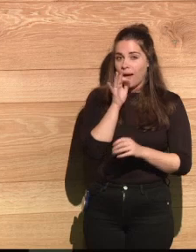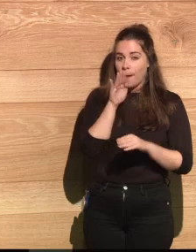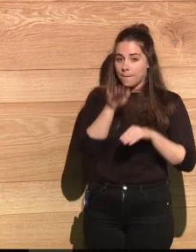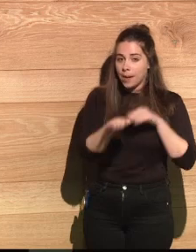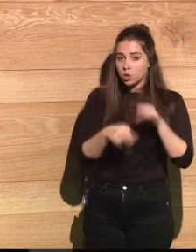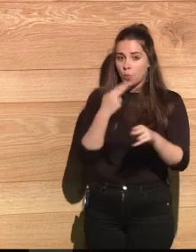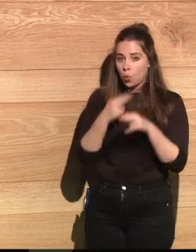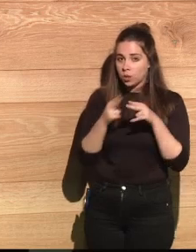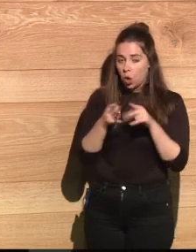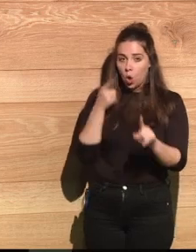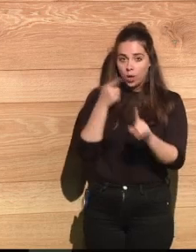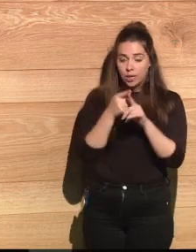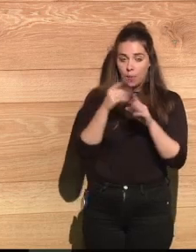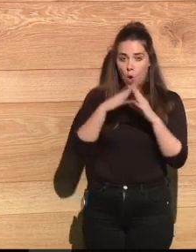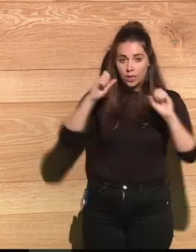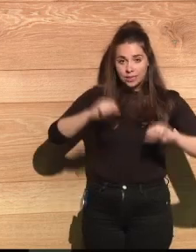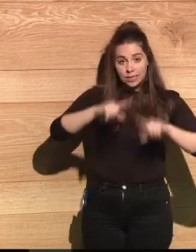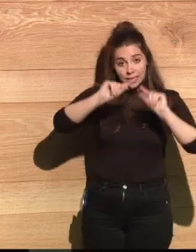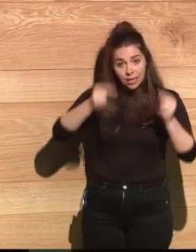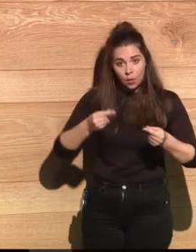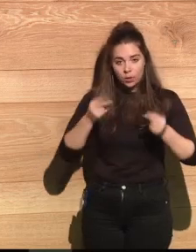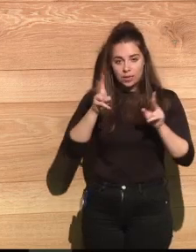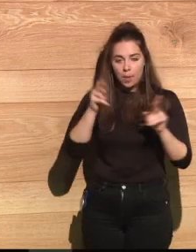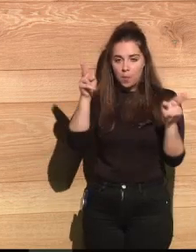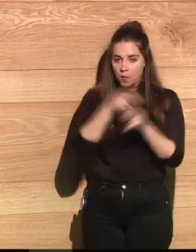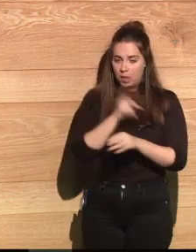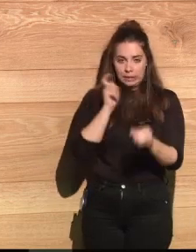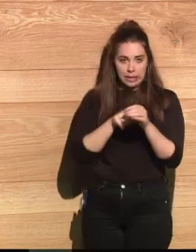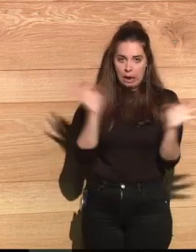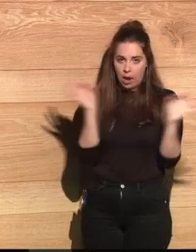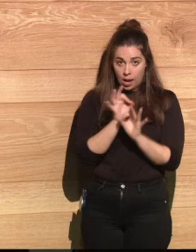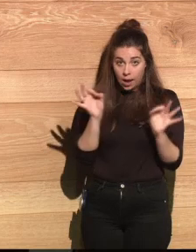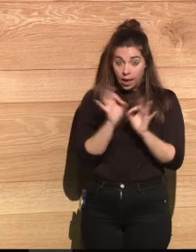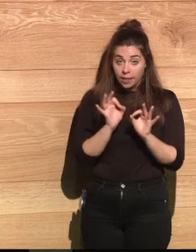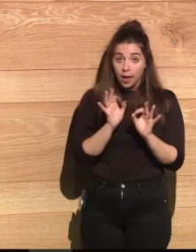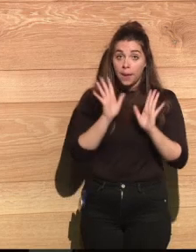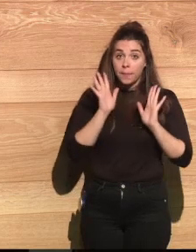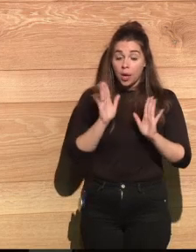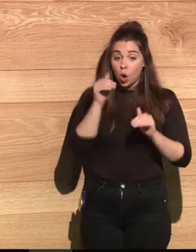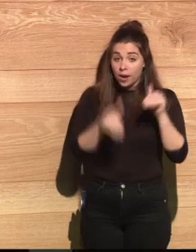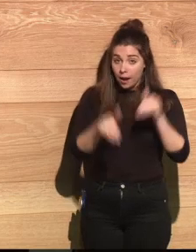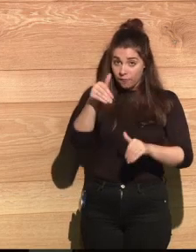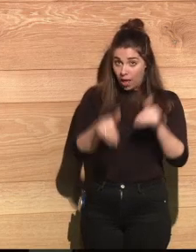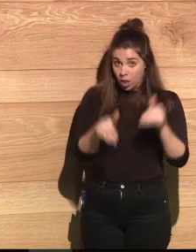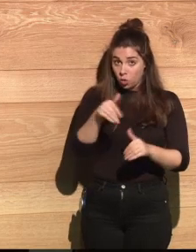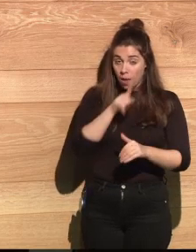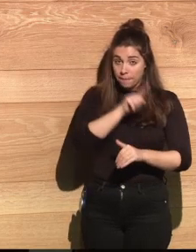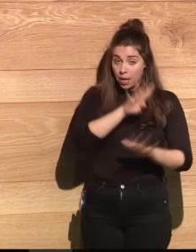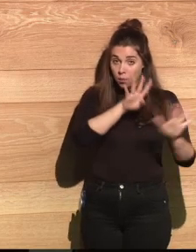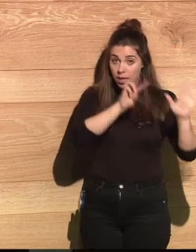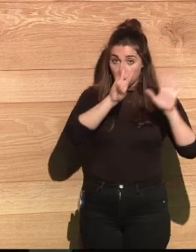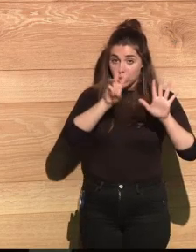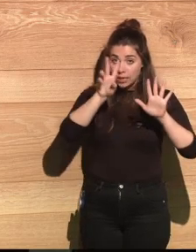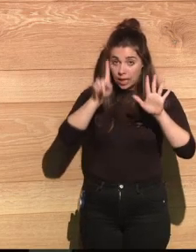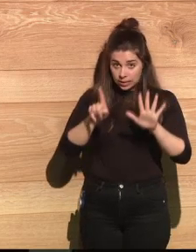the political steps that has brought us to the treaty on the prohibition of nuclear weapons. Despite the fact that in the